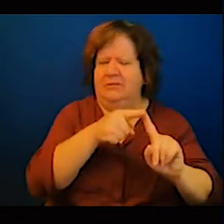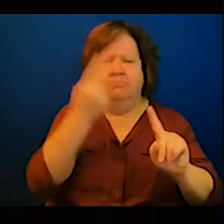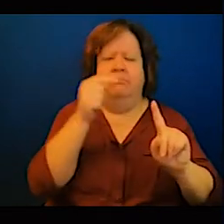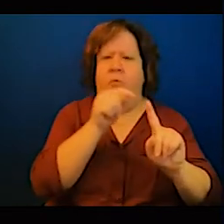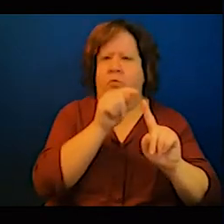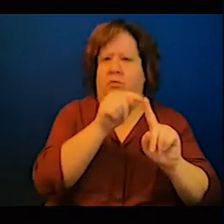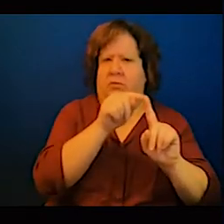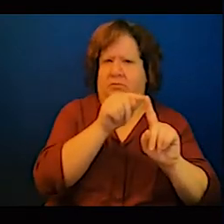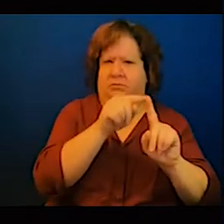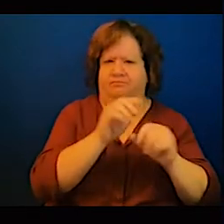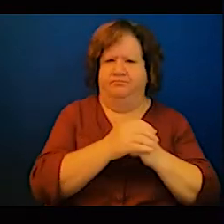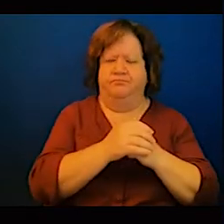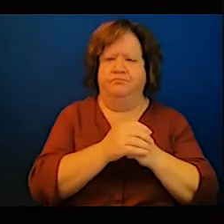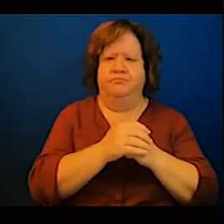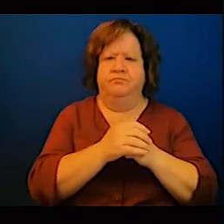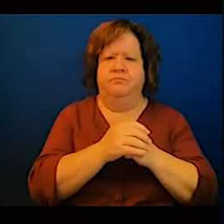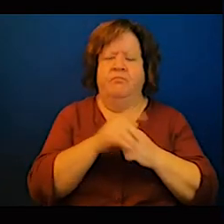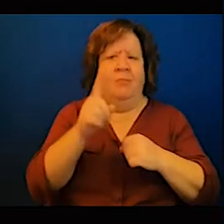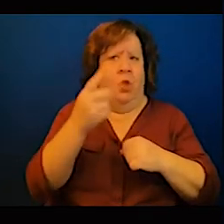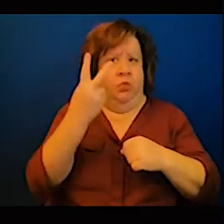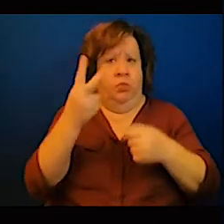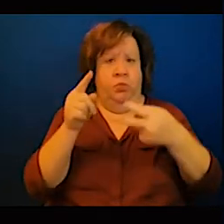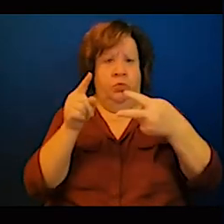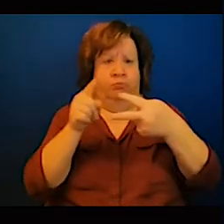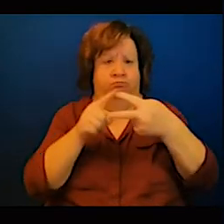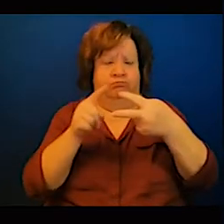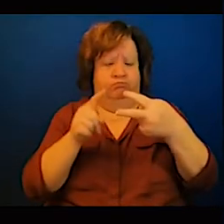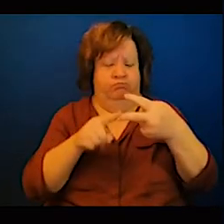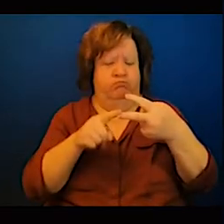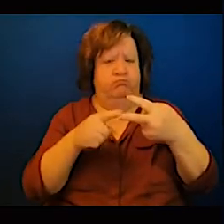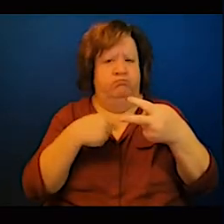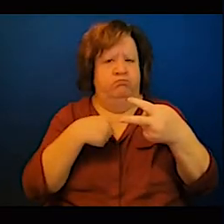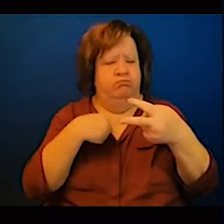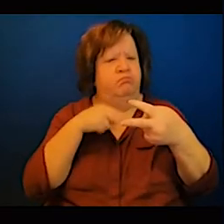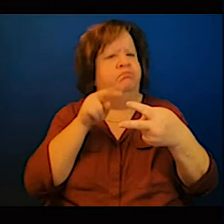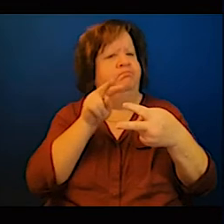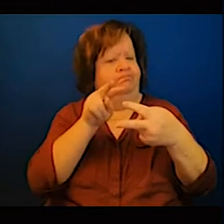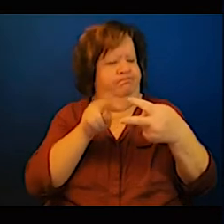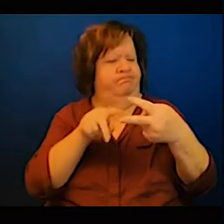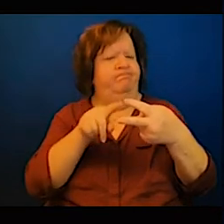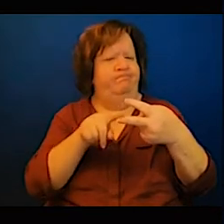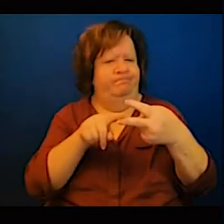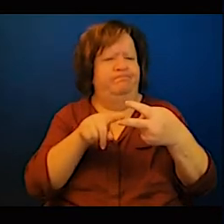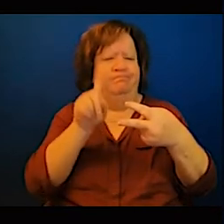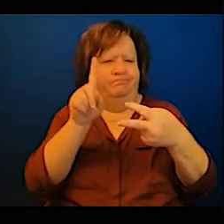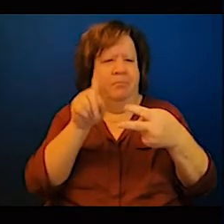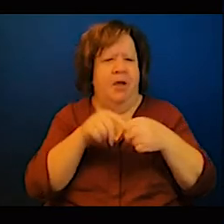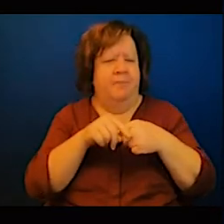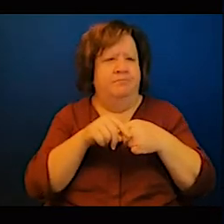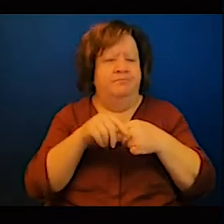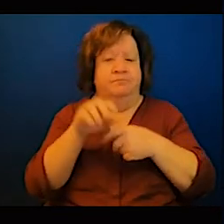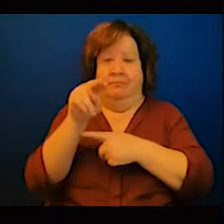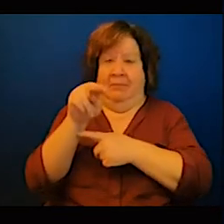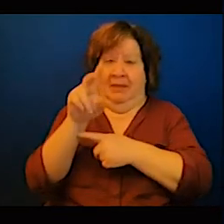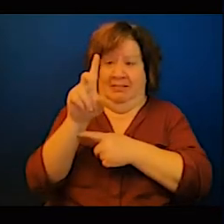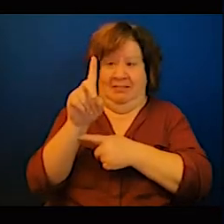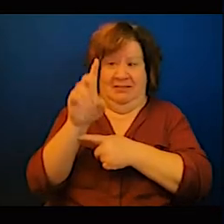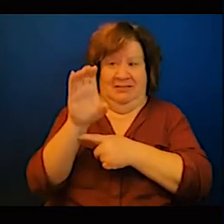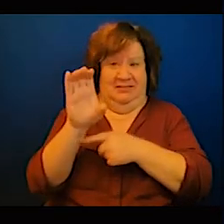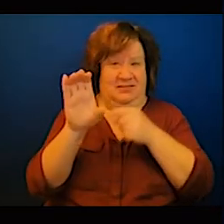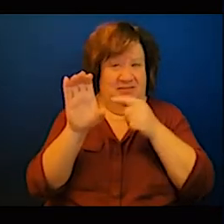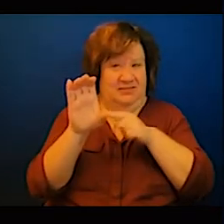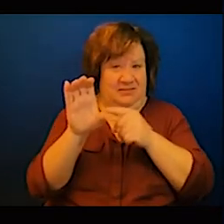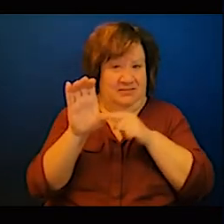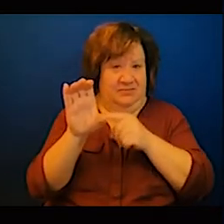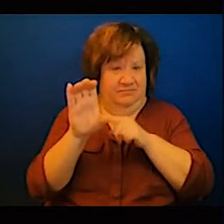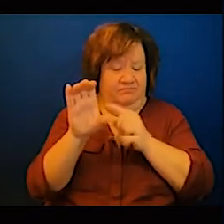colleagues may come in if I understood the issue well so countries have made commitments and